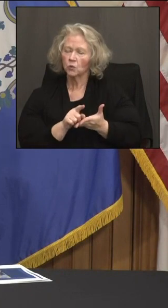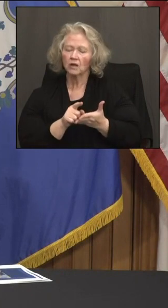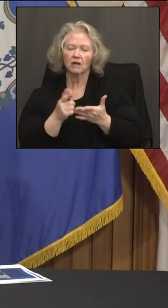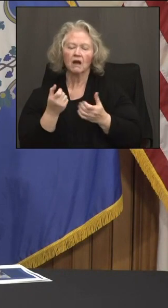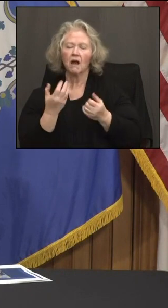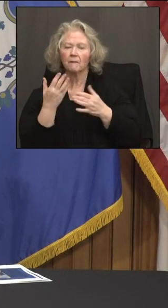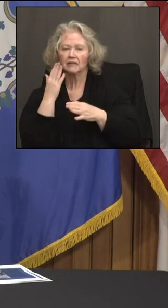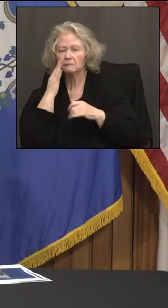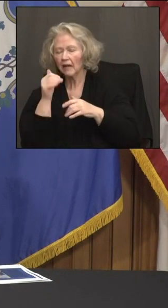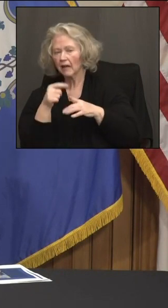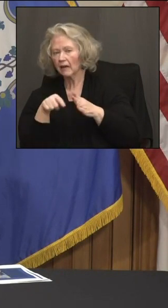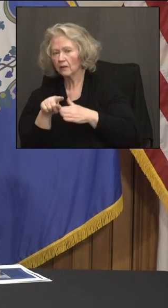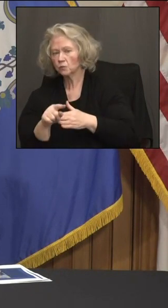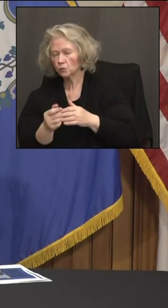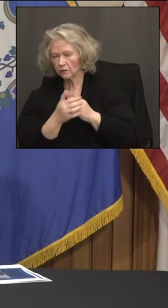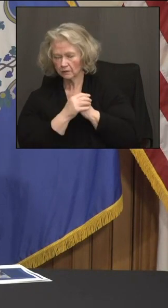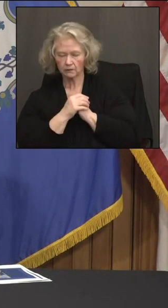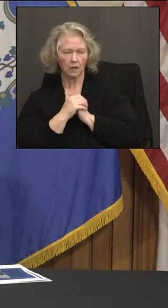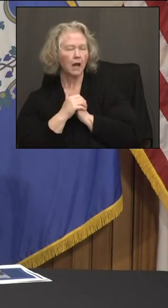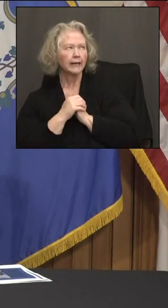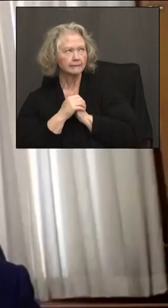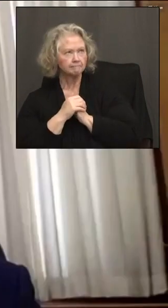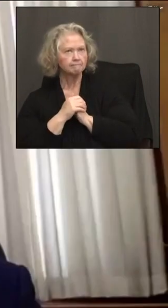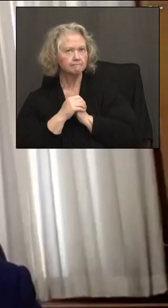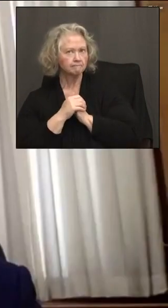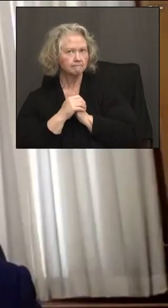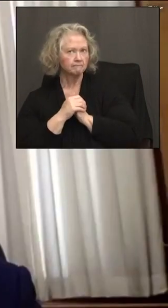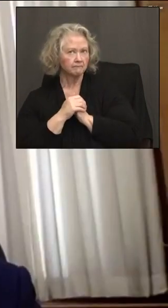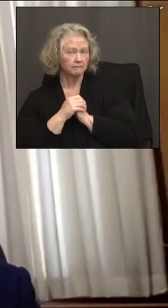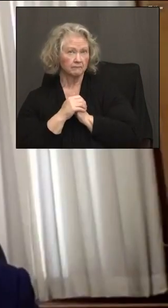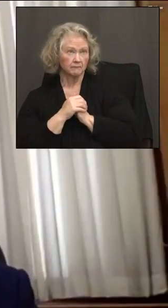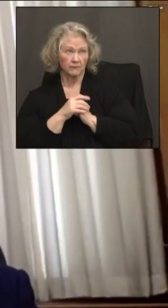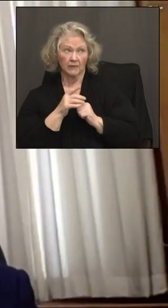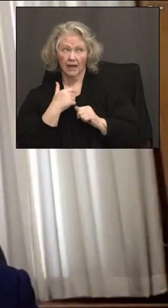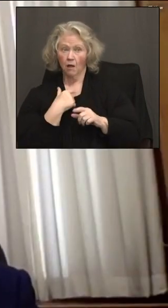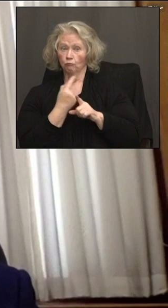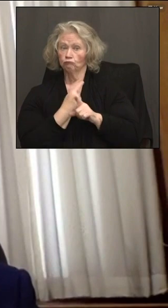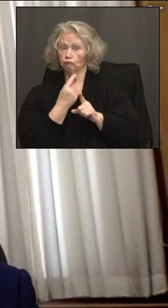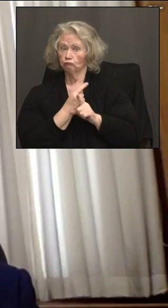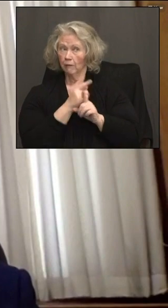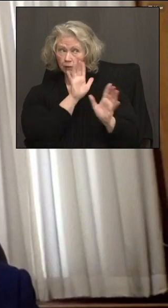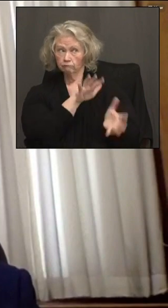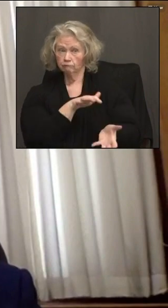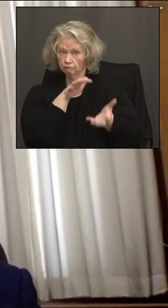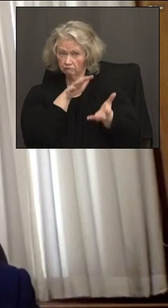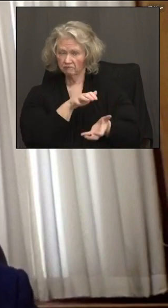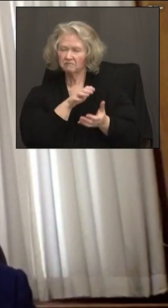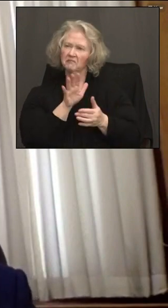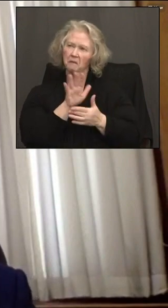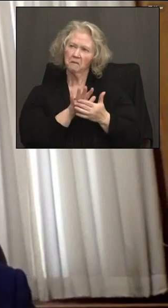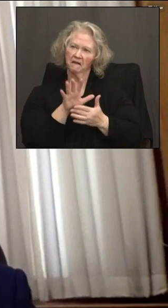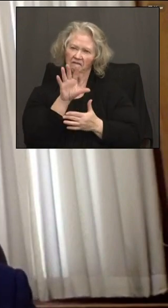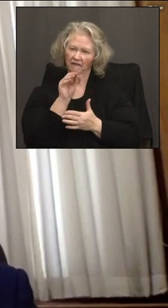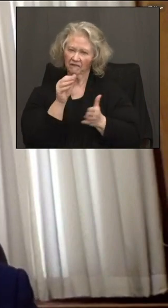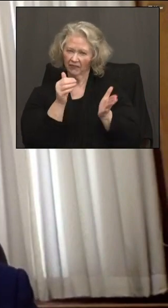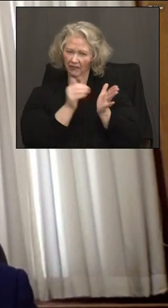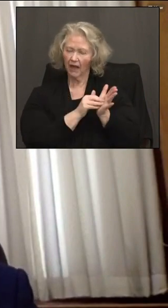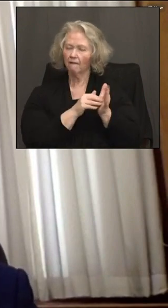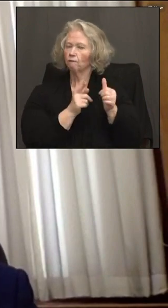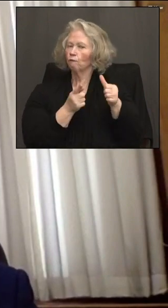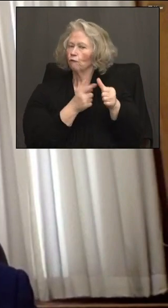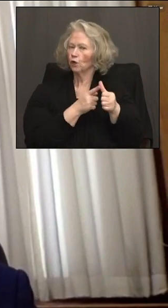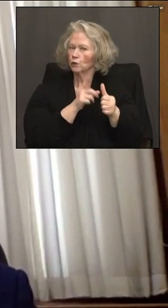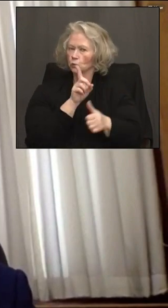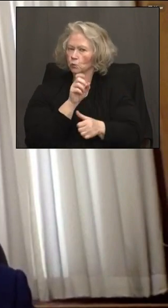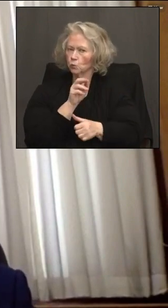expected next week? Sure. into our state allocation, we've been getting about 50,000 first doses per